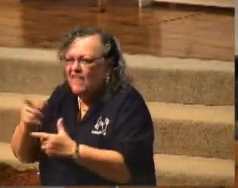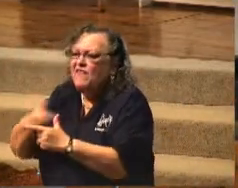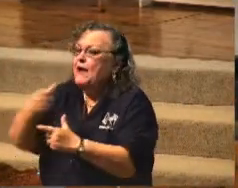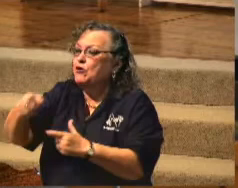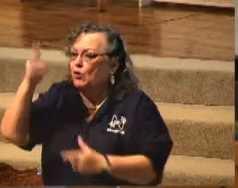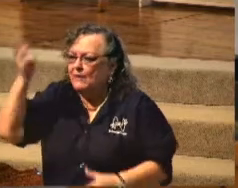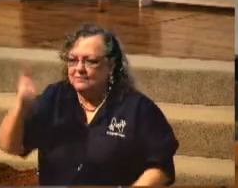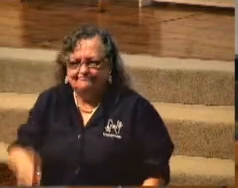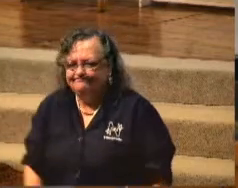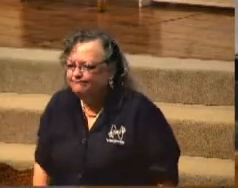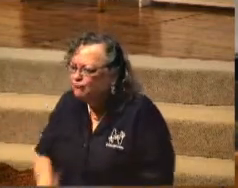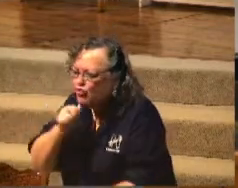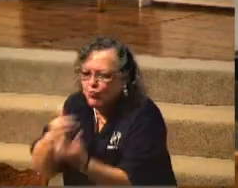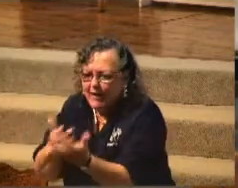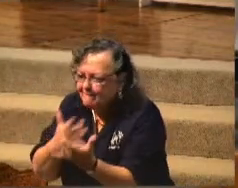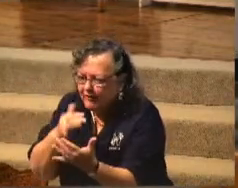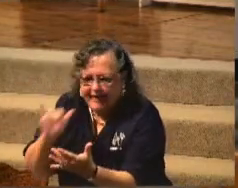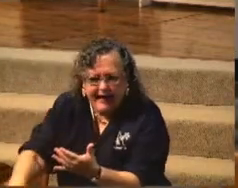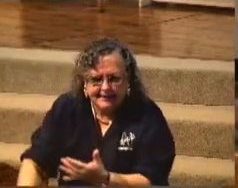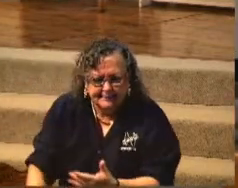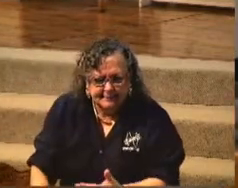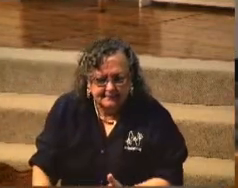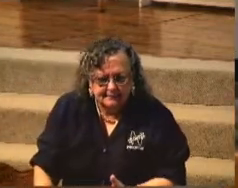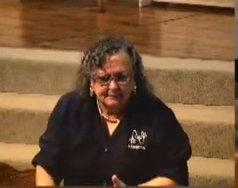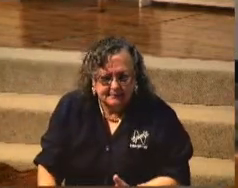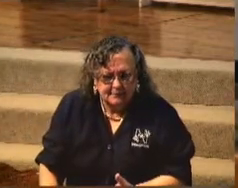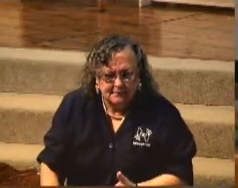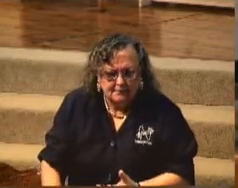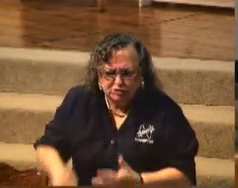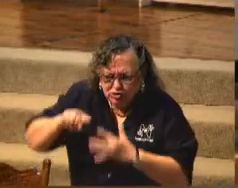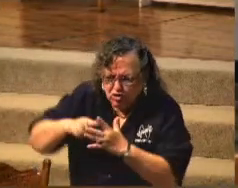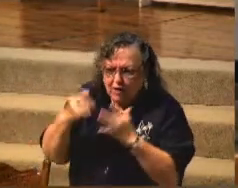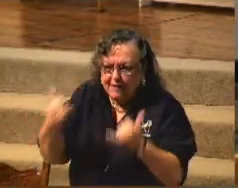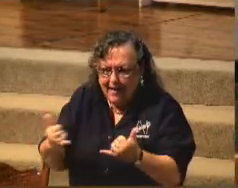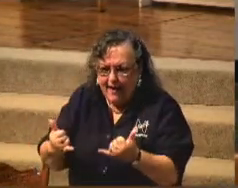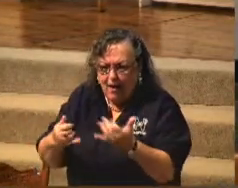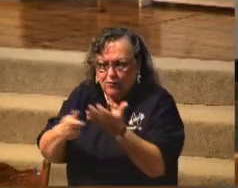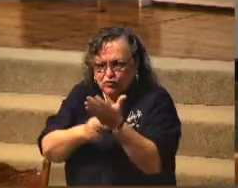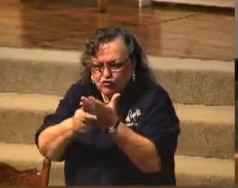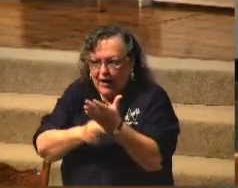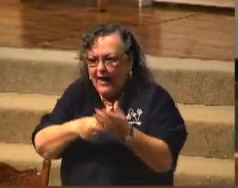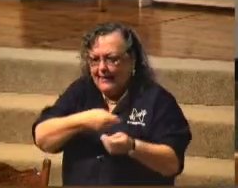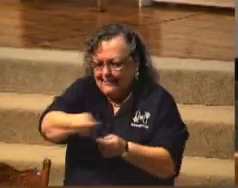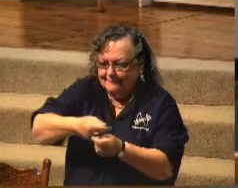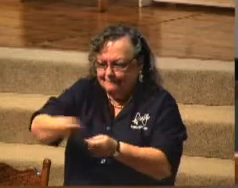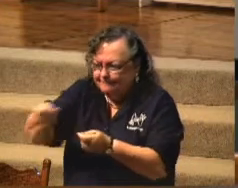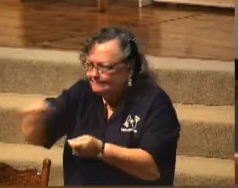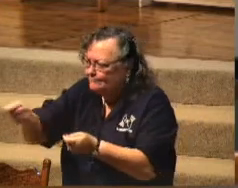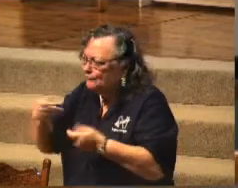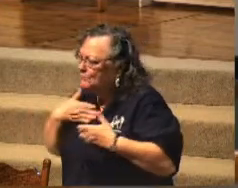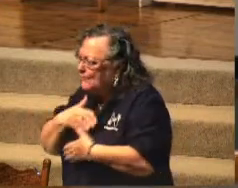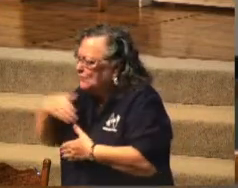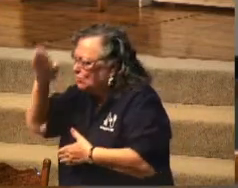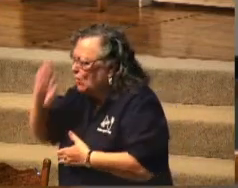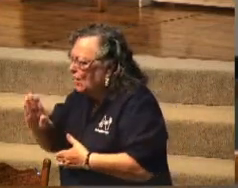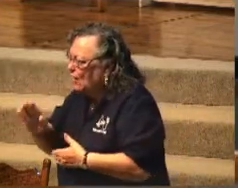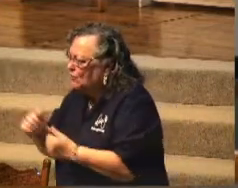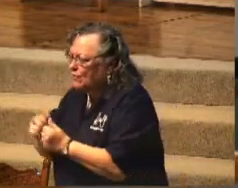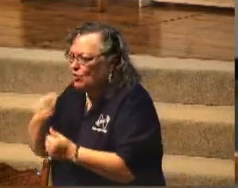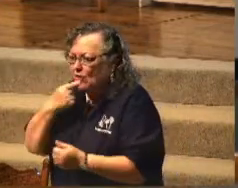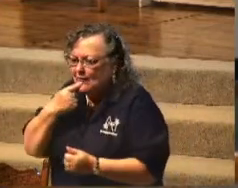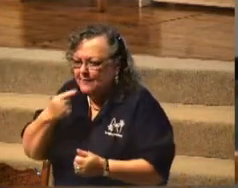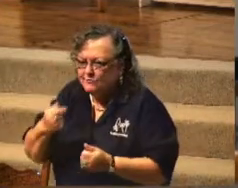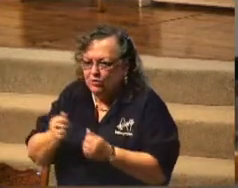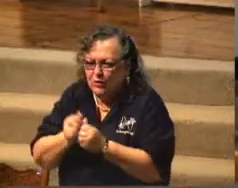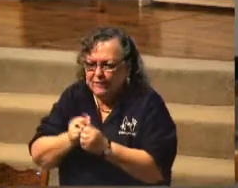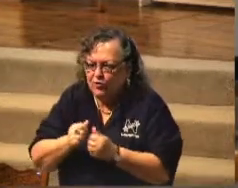Don't wait on that. Don't wait on that. Just have a desire to please God, to witness for him with your lips. Witness